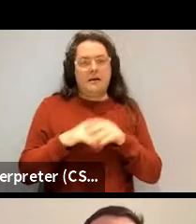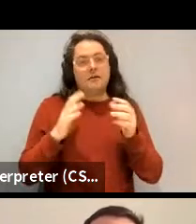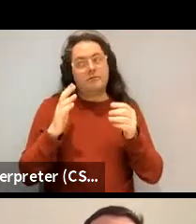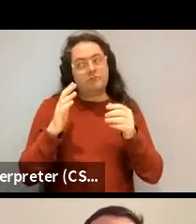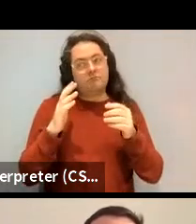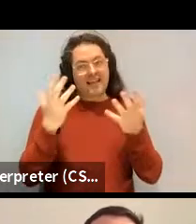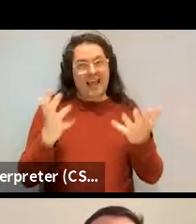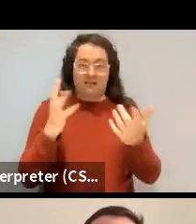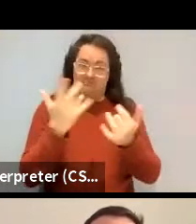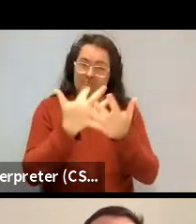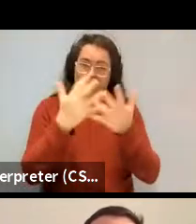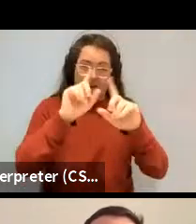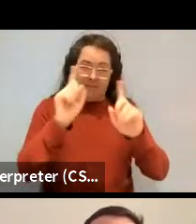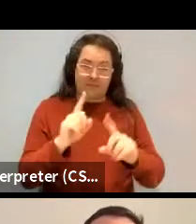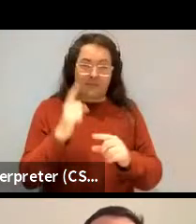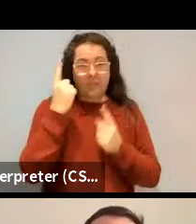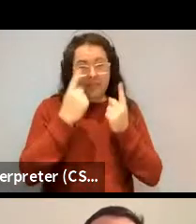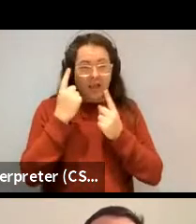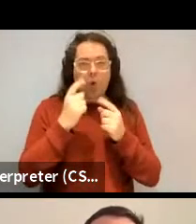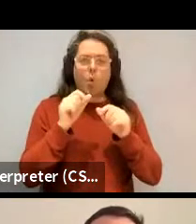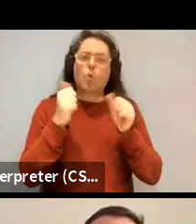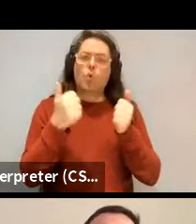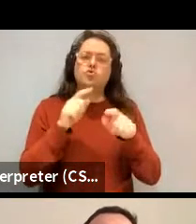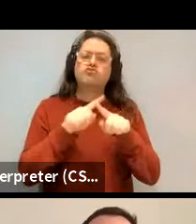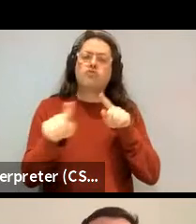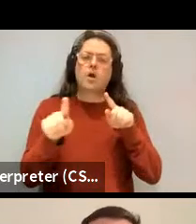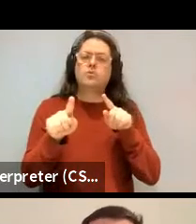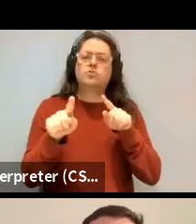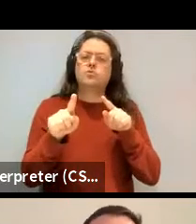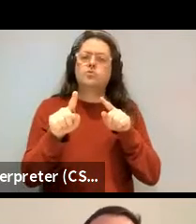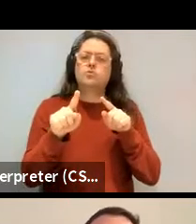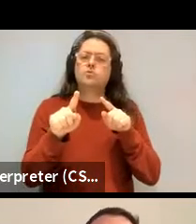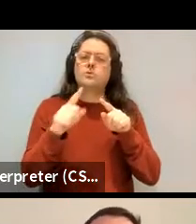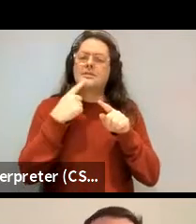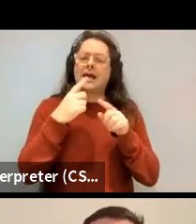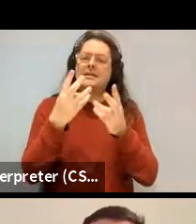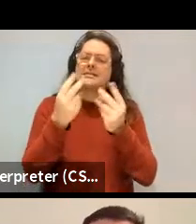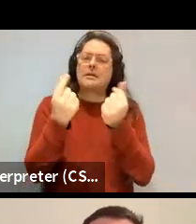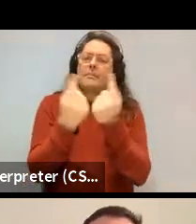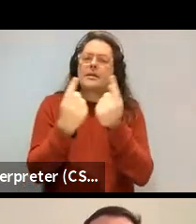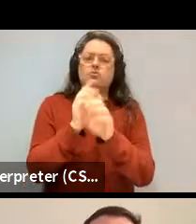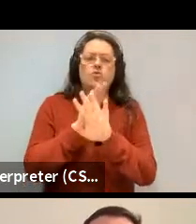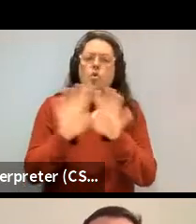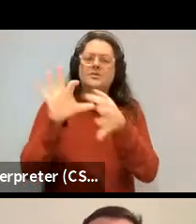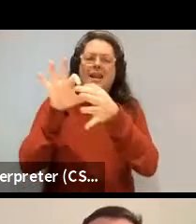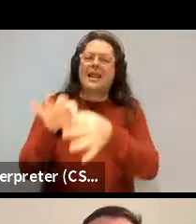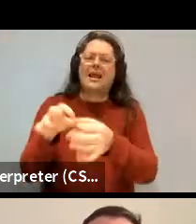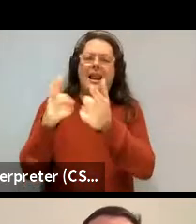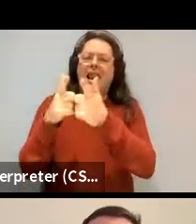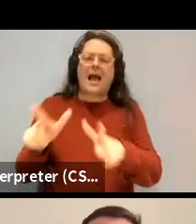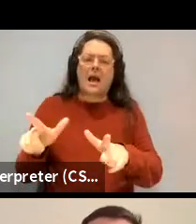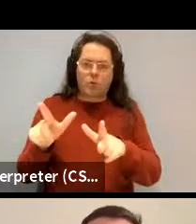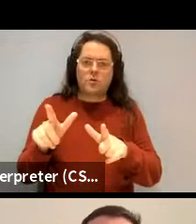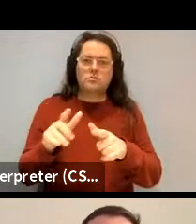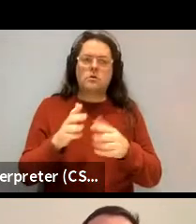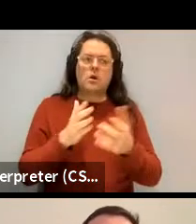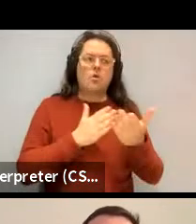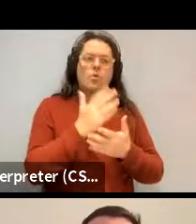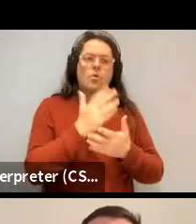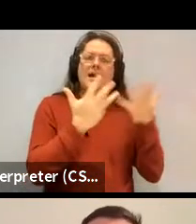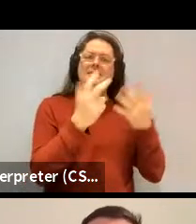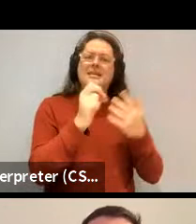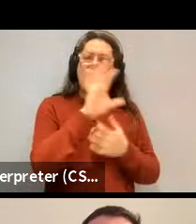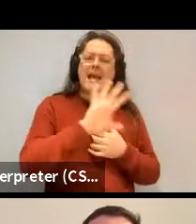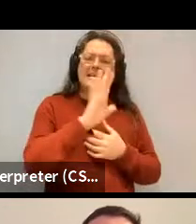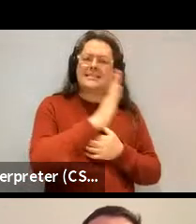long time has thought that it's good to minimize the amount of the specific to language. I mean, that wasn't true, I think, in the 80s, in